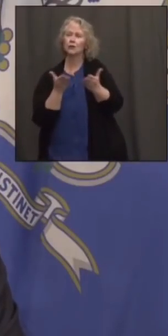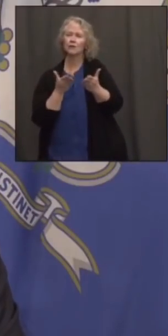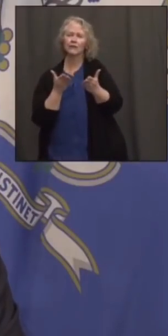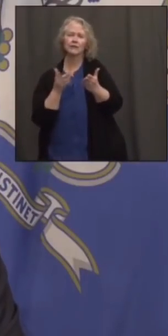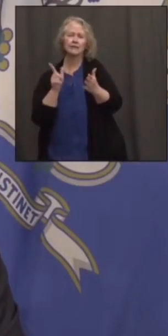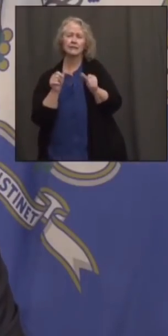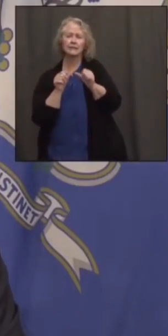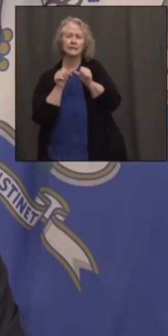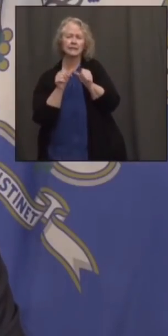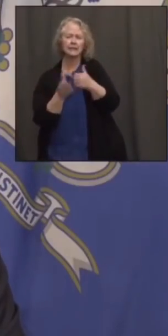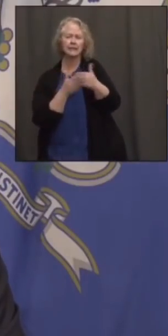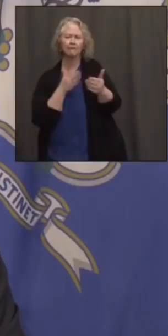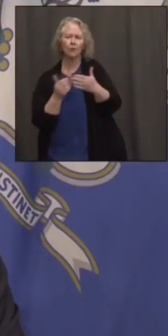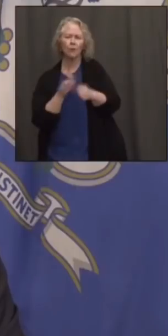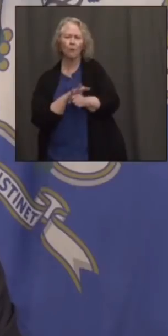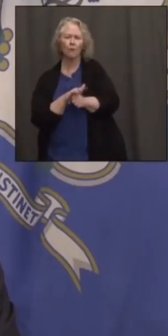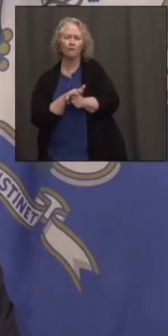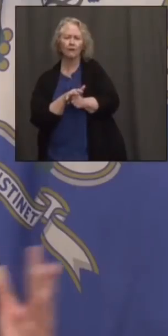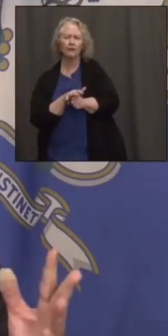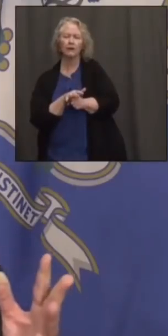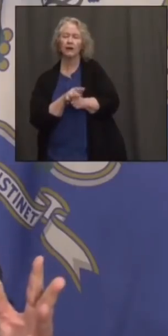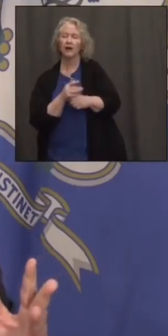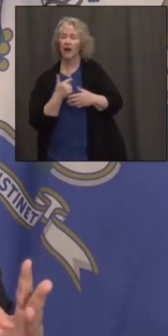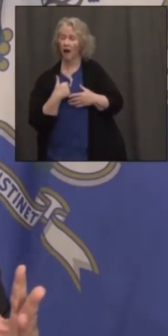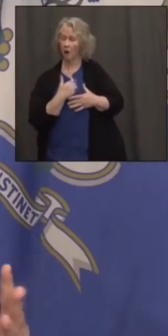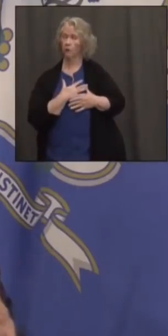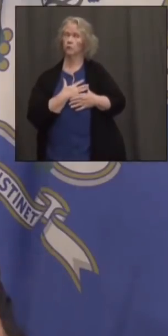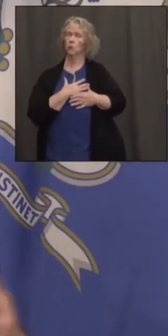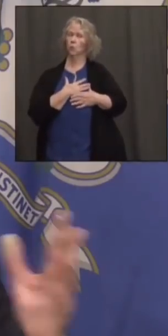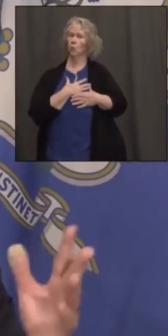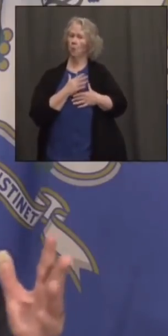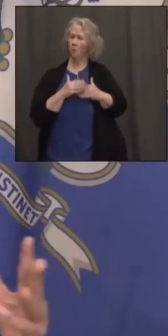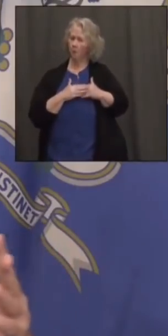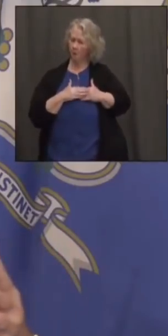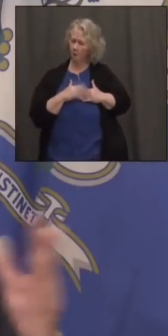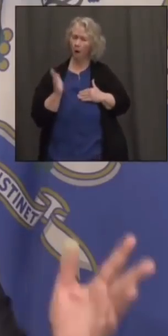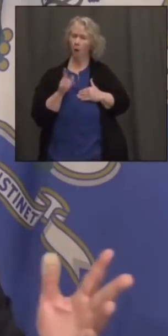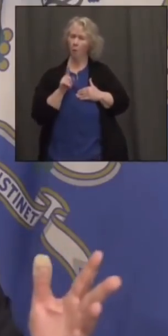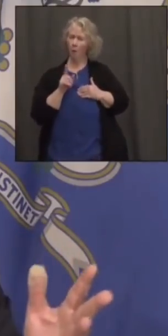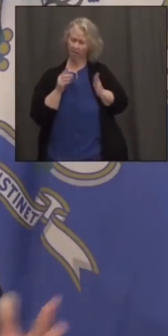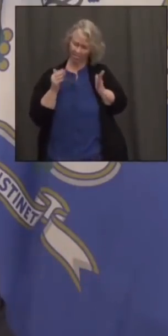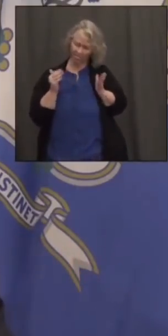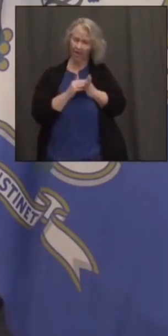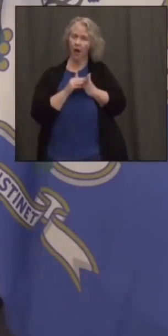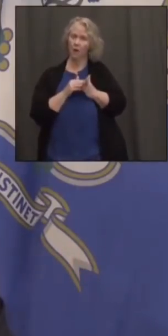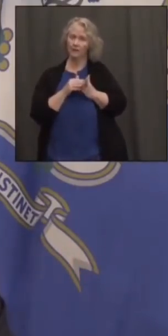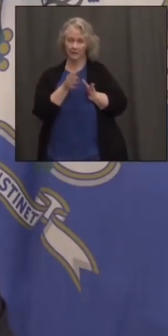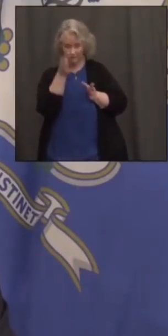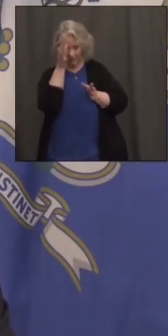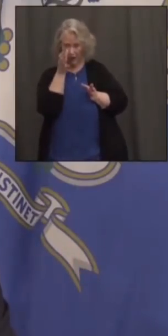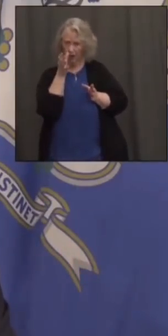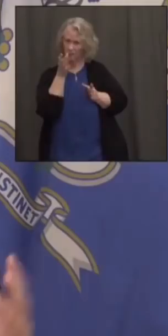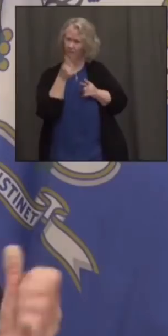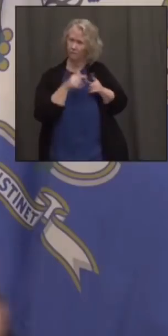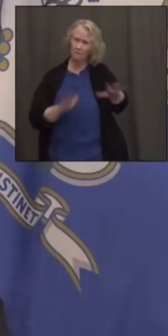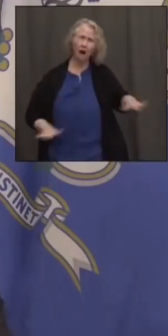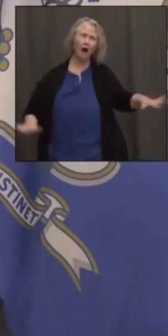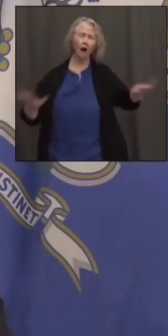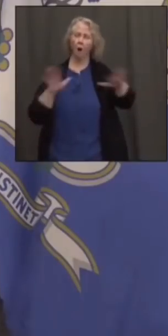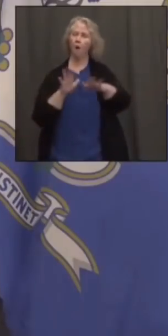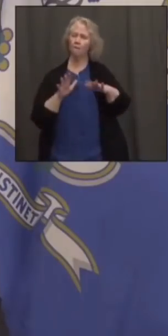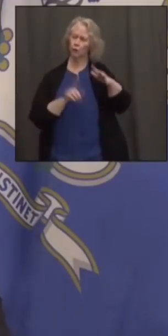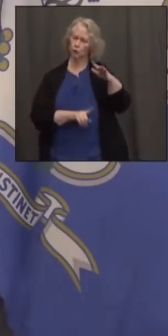And I was particularly moved by the fact that there are over 1,000 firefighters from all over the region, all over the country, showing up in New Haven